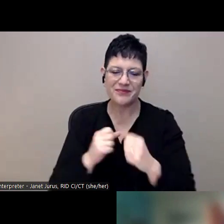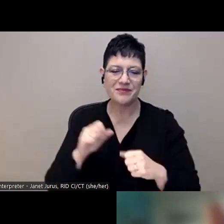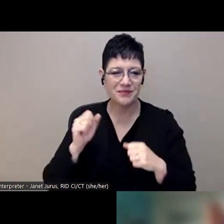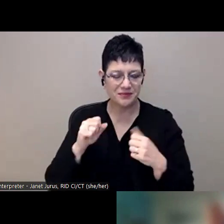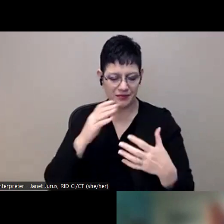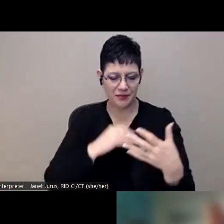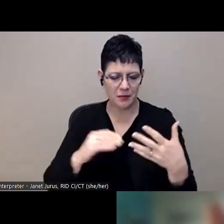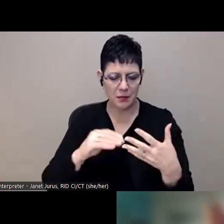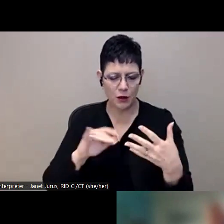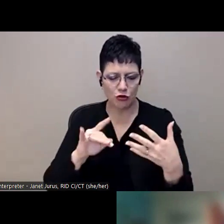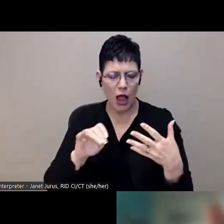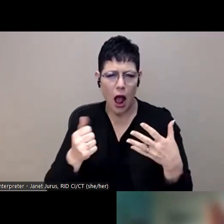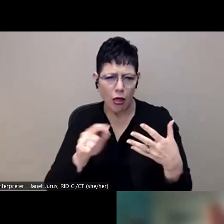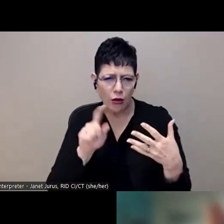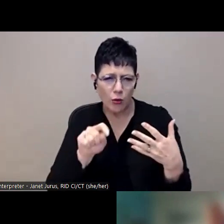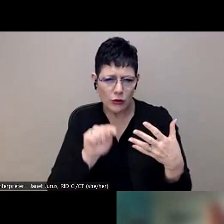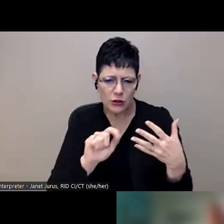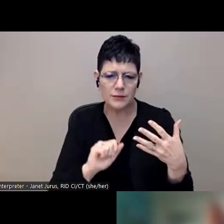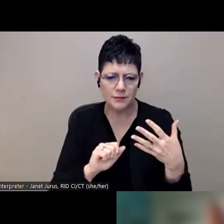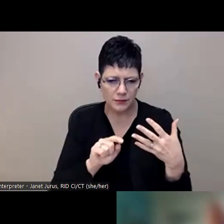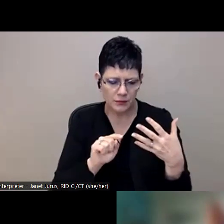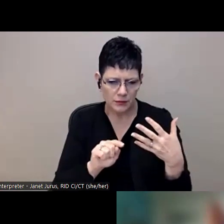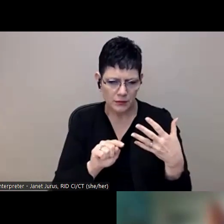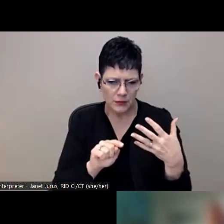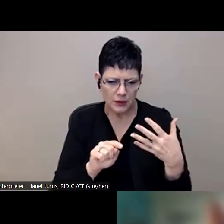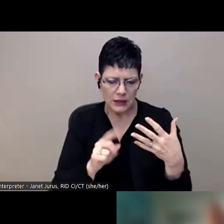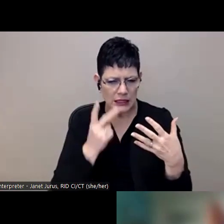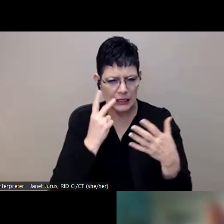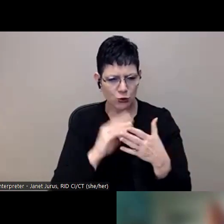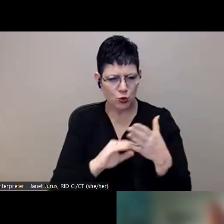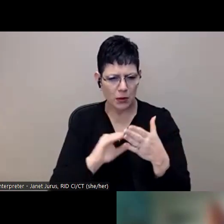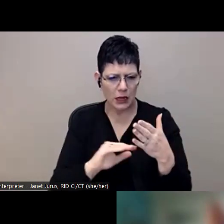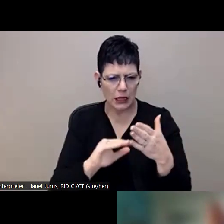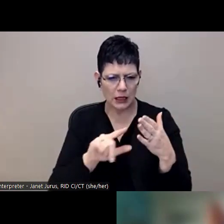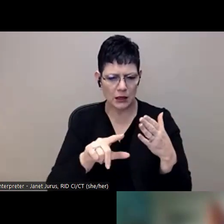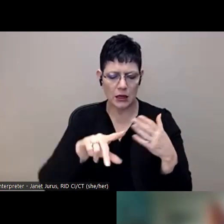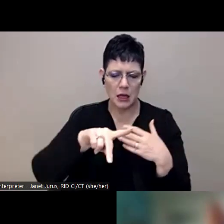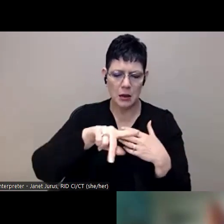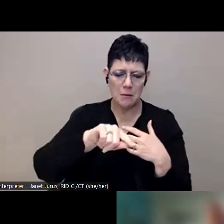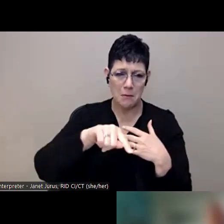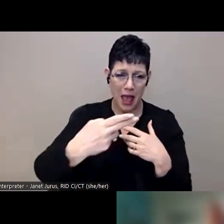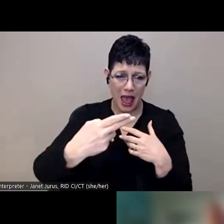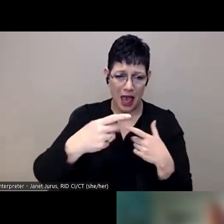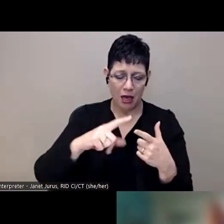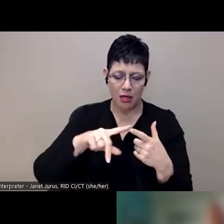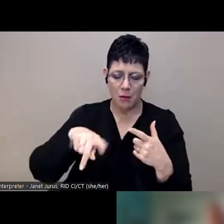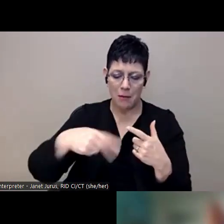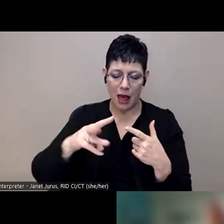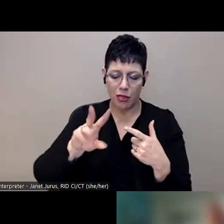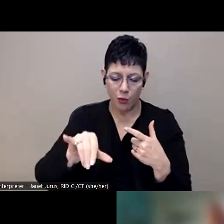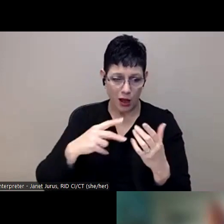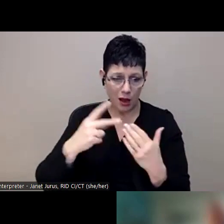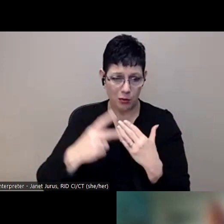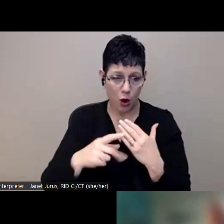another question here, um, a few of these had come through are the paths and pathways programs, a curriculum